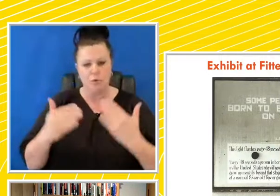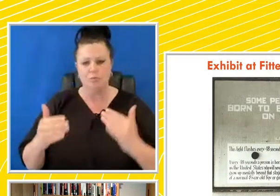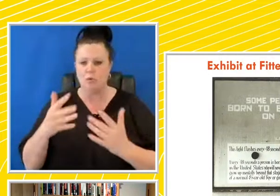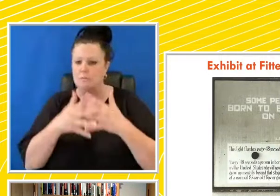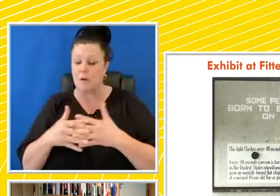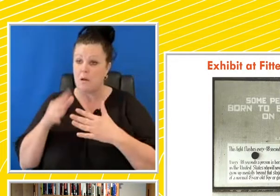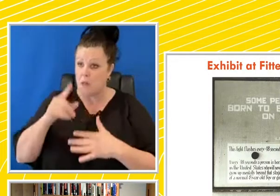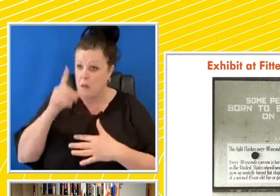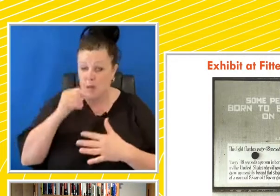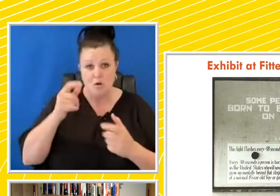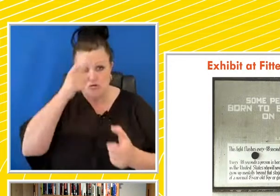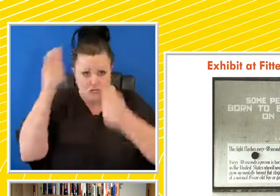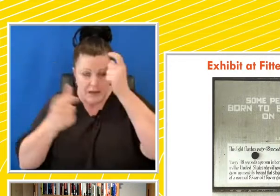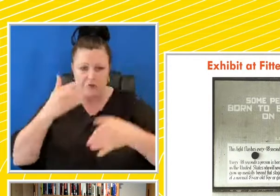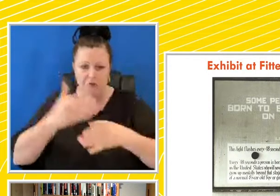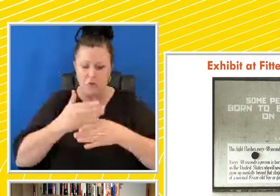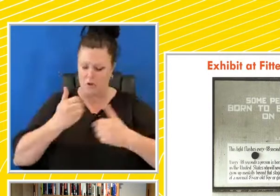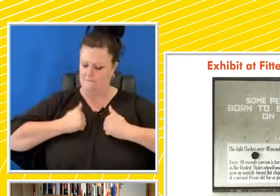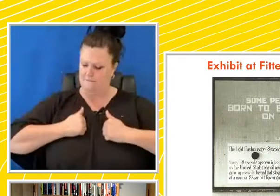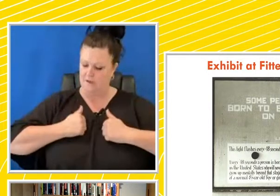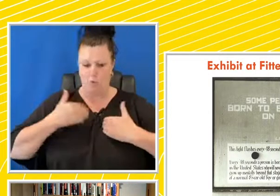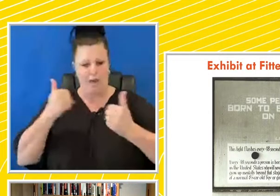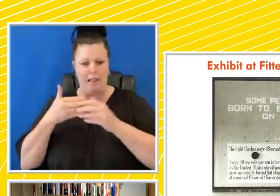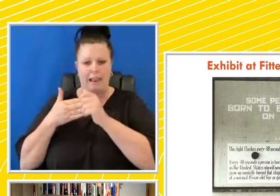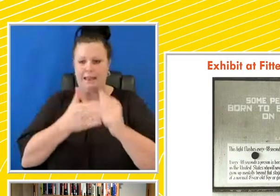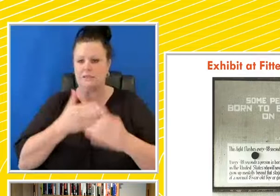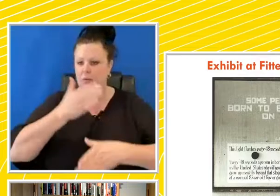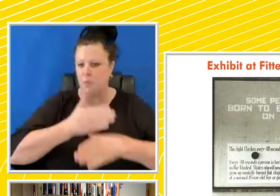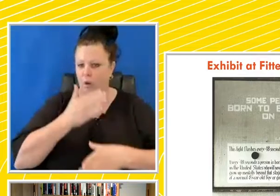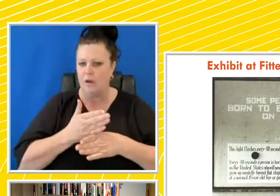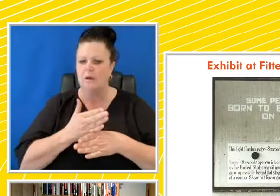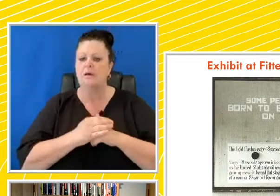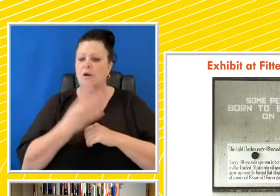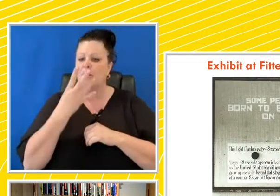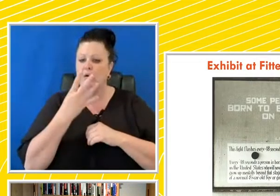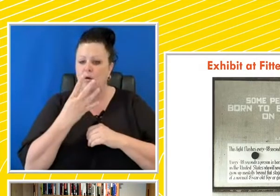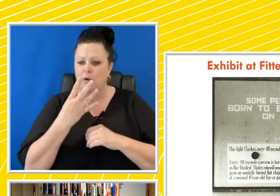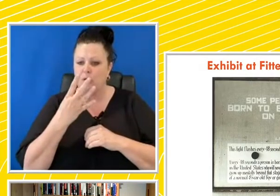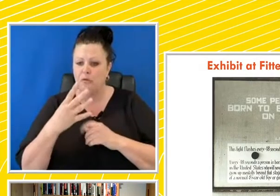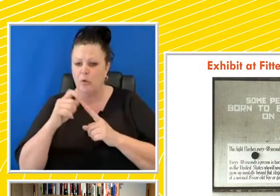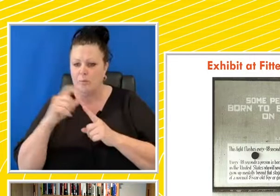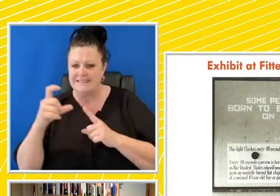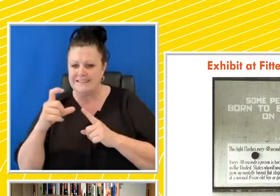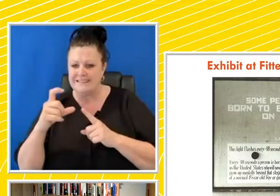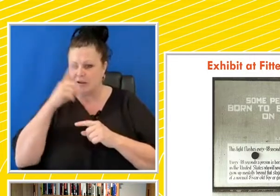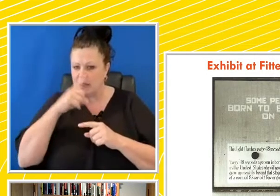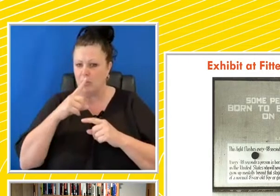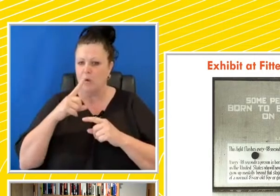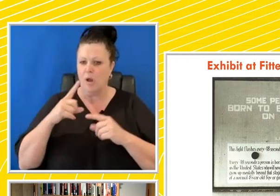creative work and be fit for leadership. About 4% of all Americans come within this class.